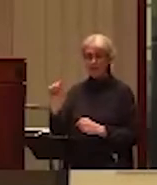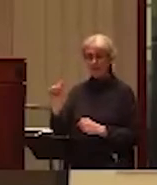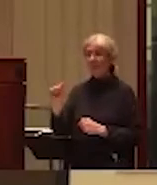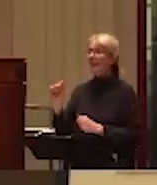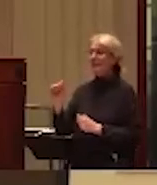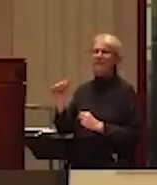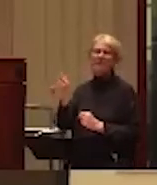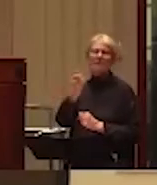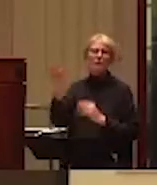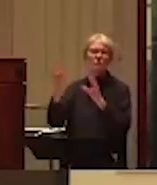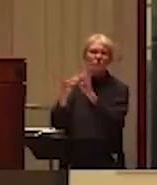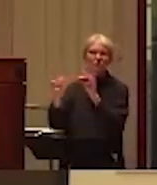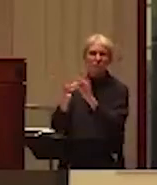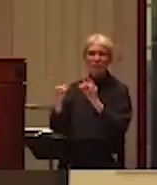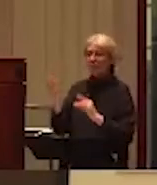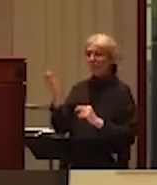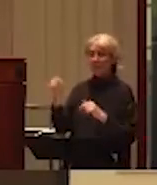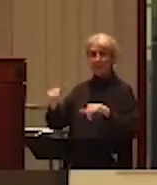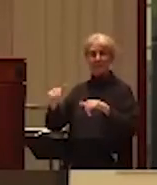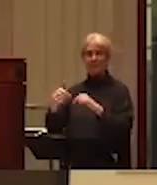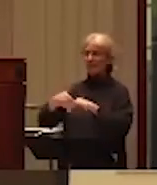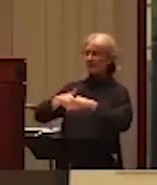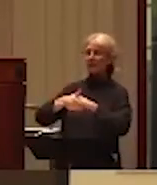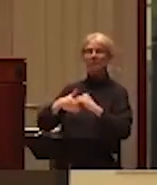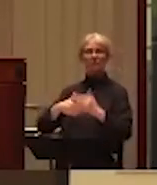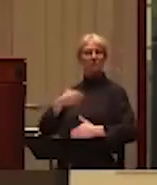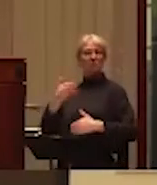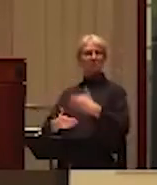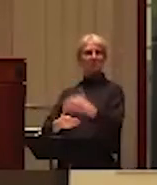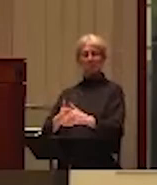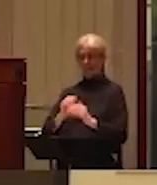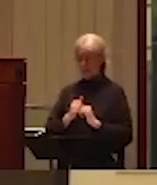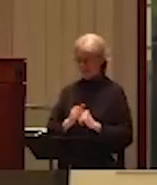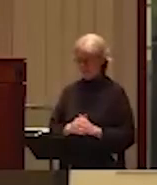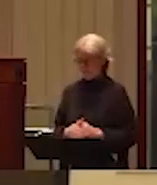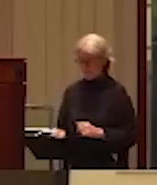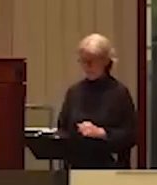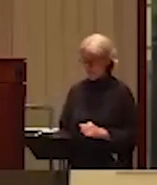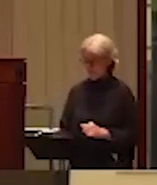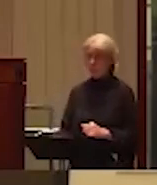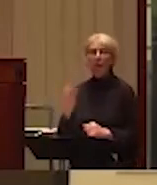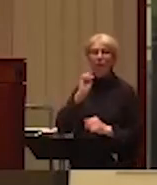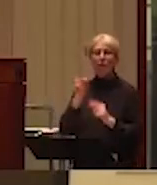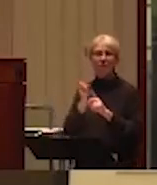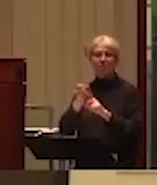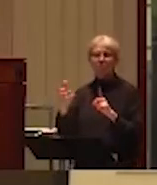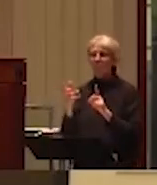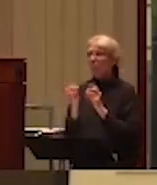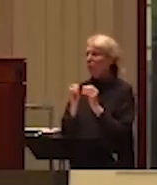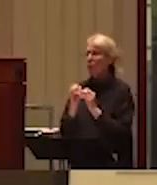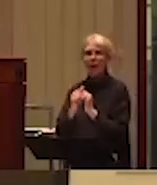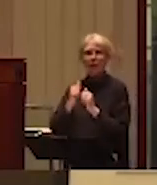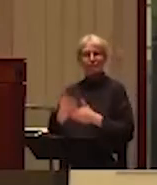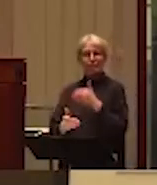a few words about how the event will be managed. So a little bit more of the more housekeeping stuff before we move on to the